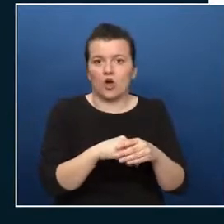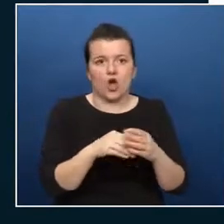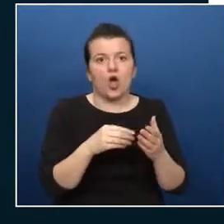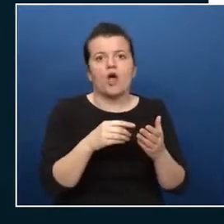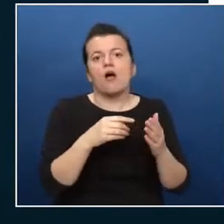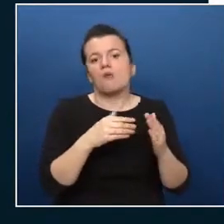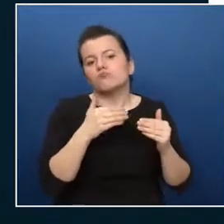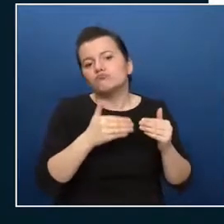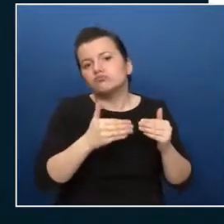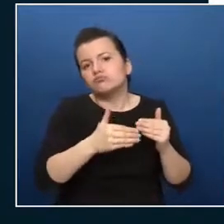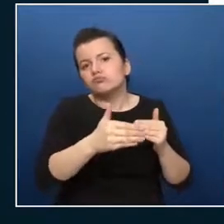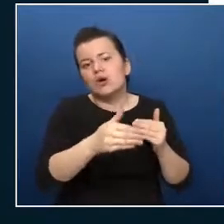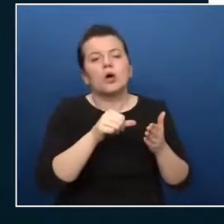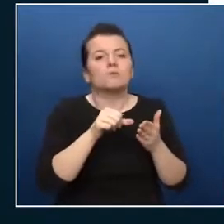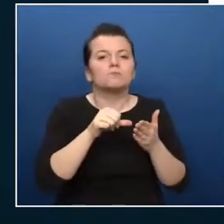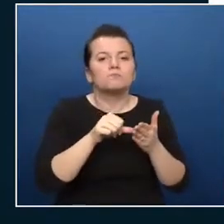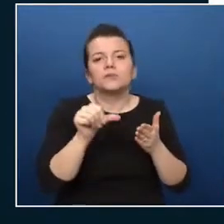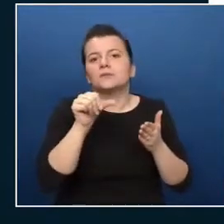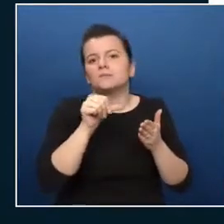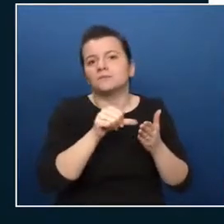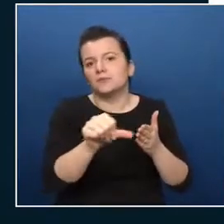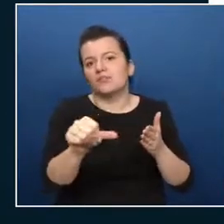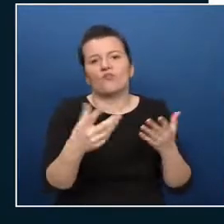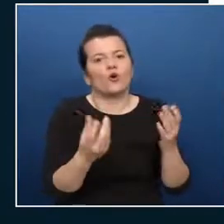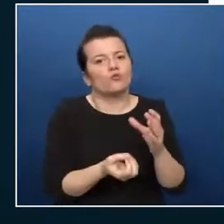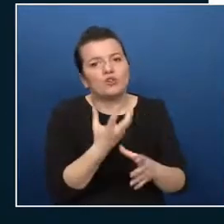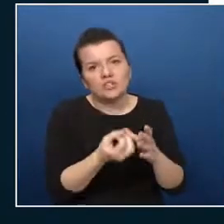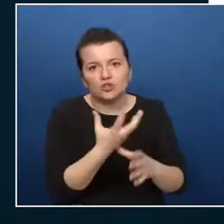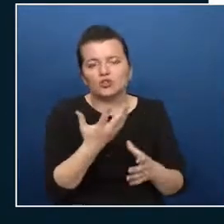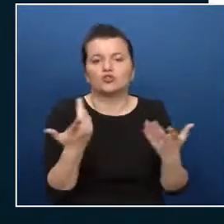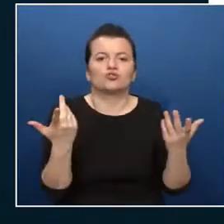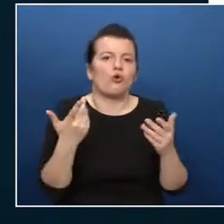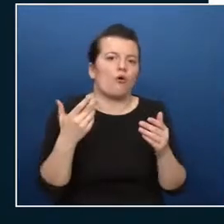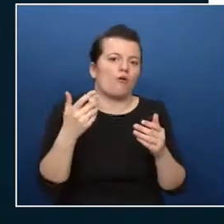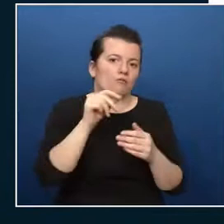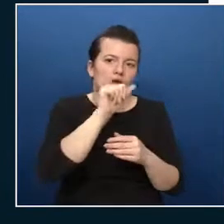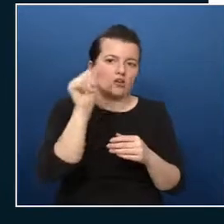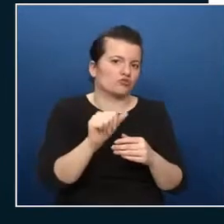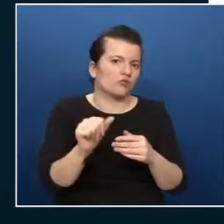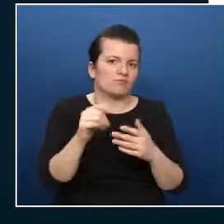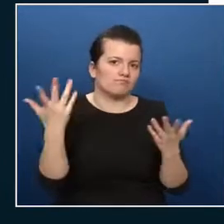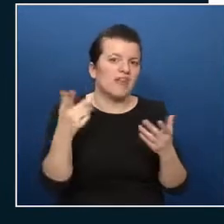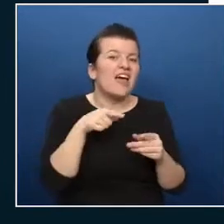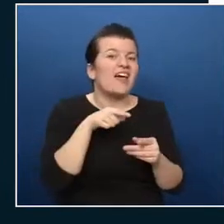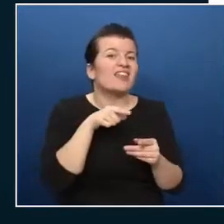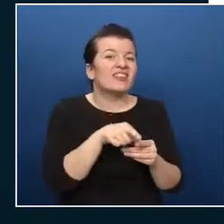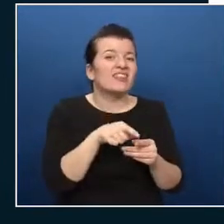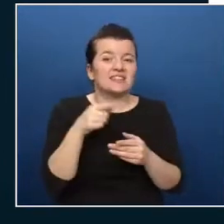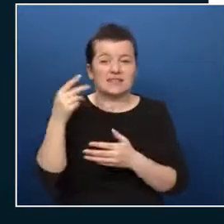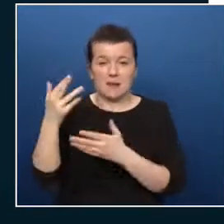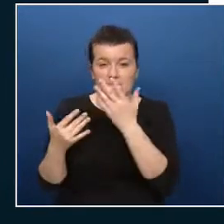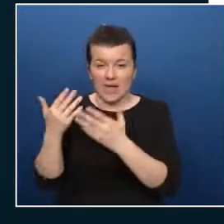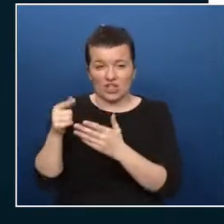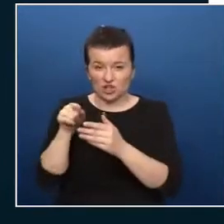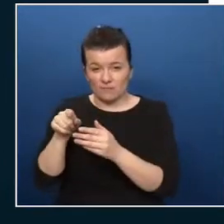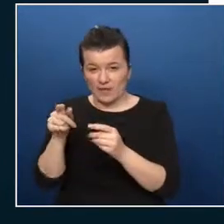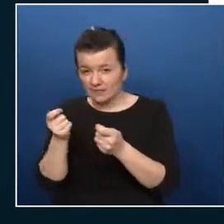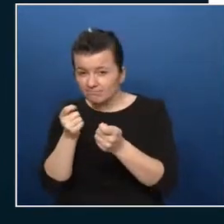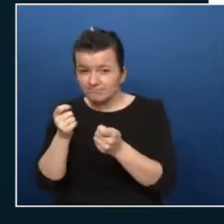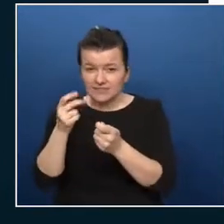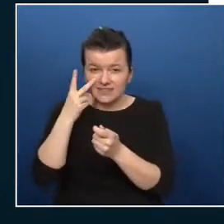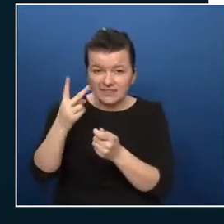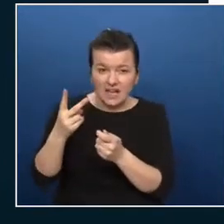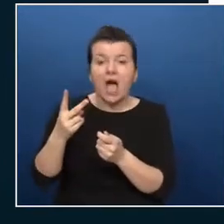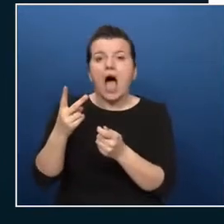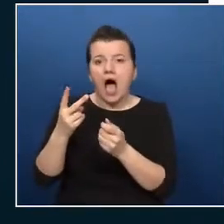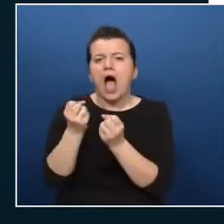your resources and your Azure spending so Azure Cost Management shows you where your money is going